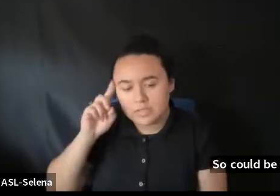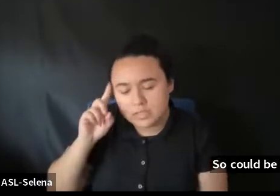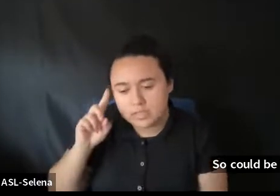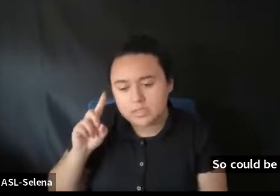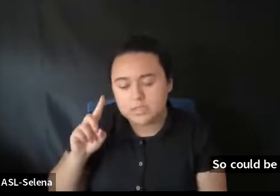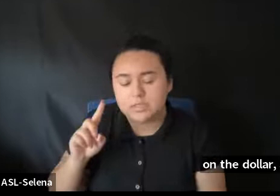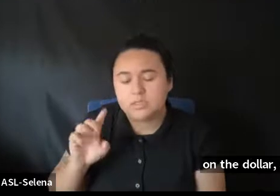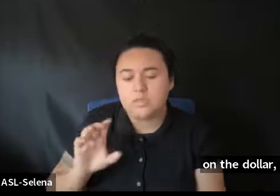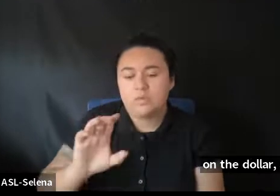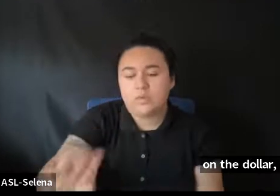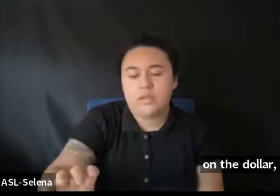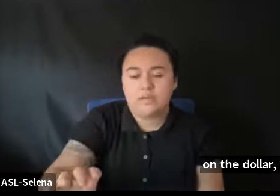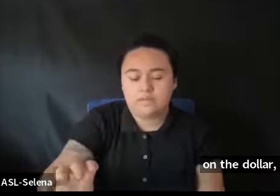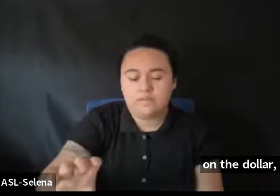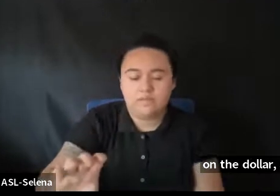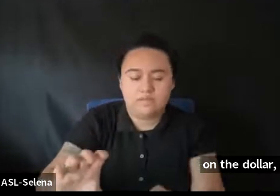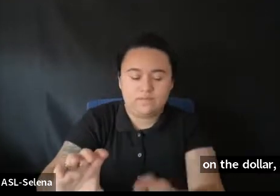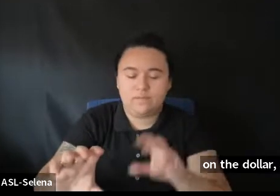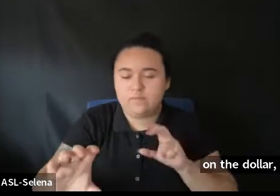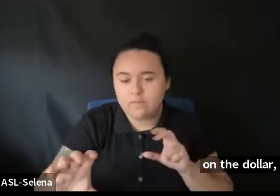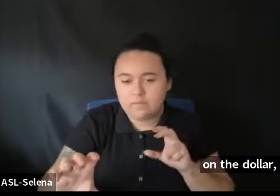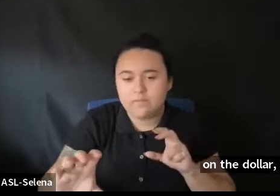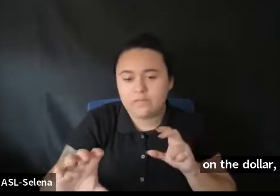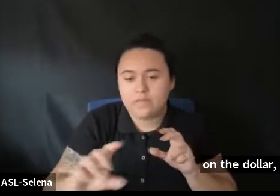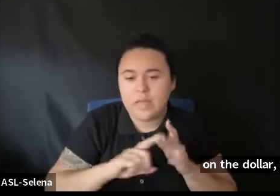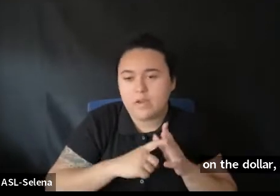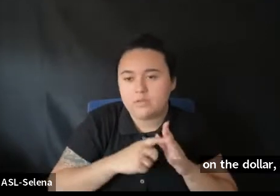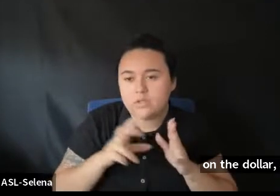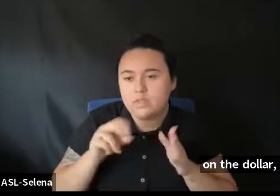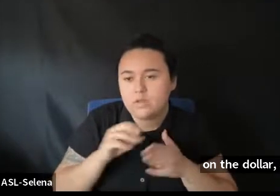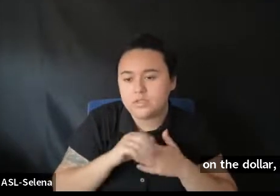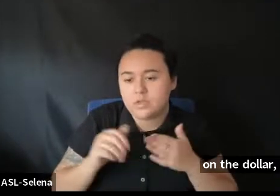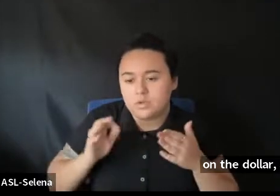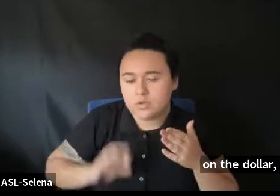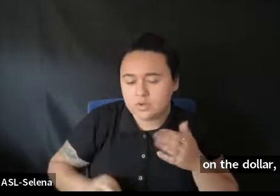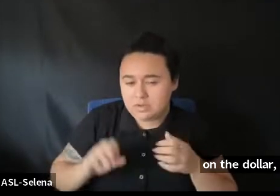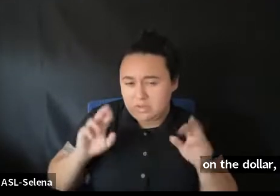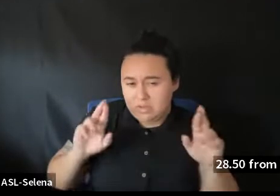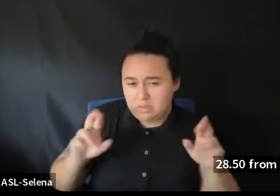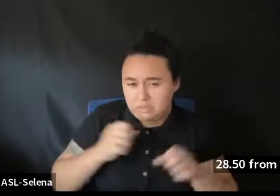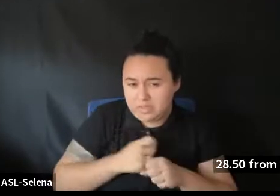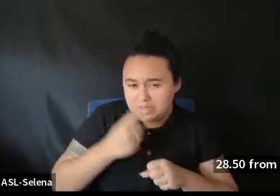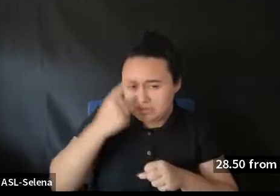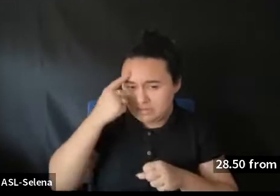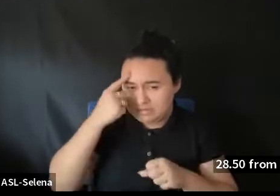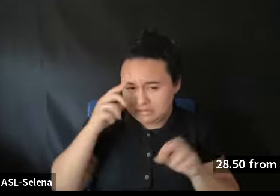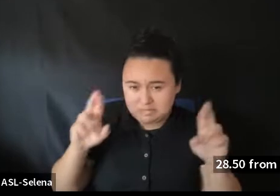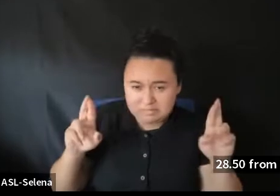that original $30 credit. got. I hope this is making some sense.